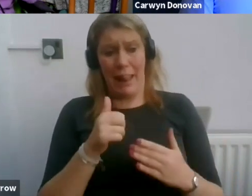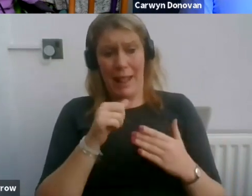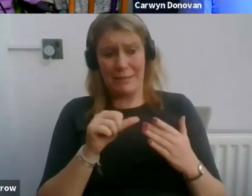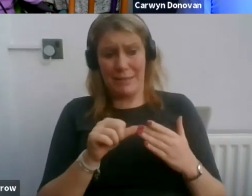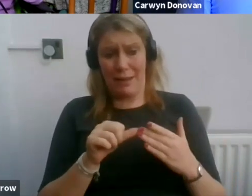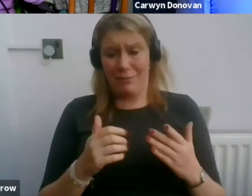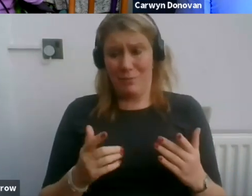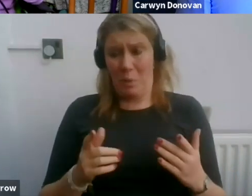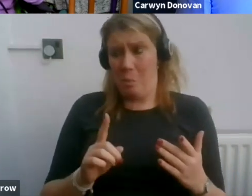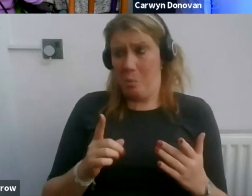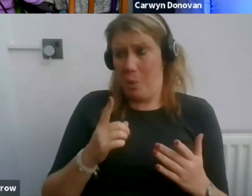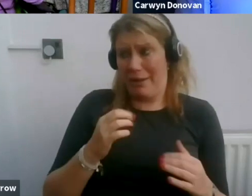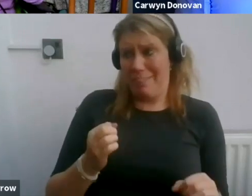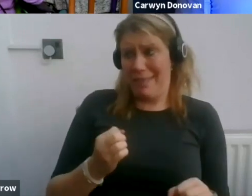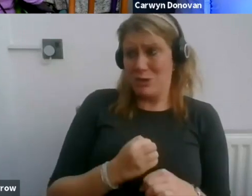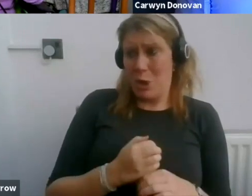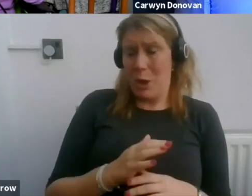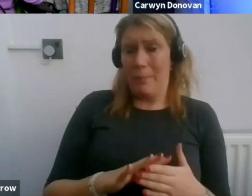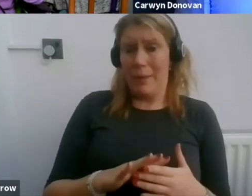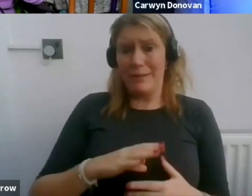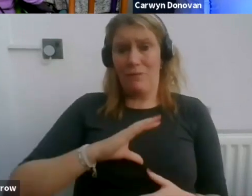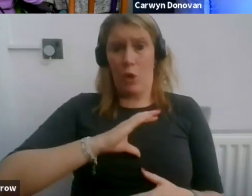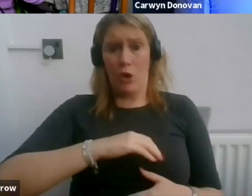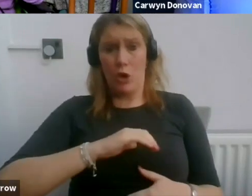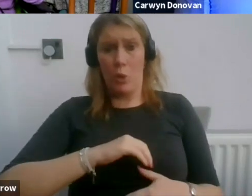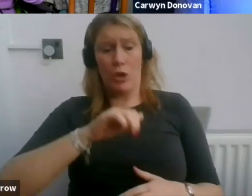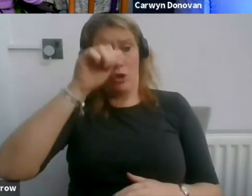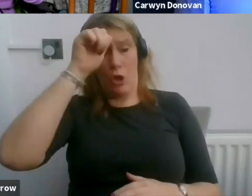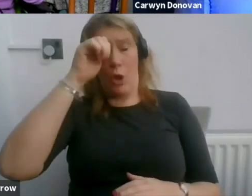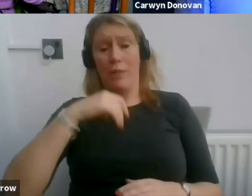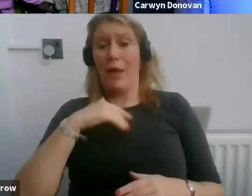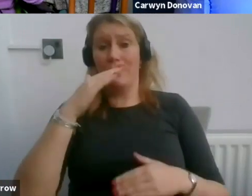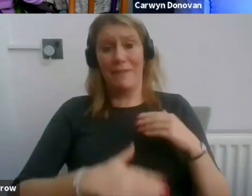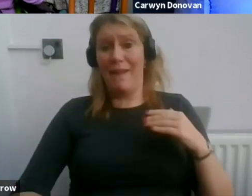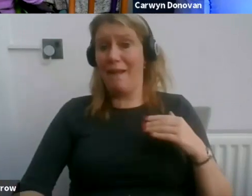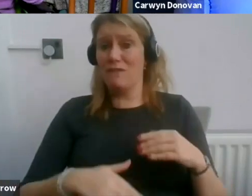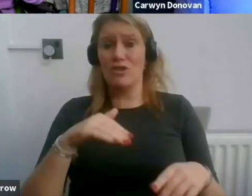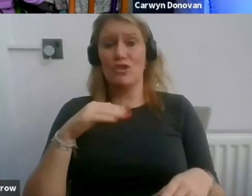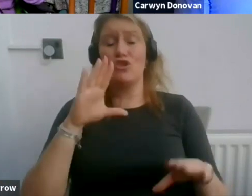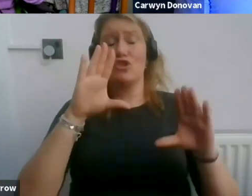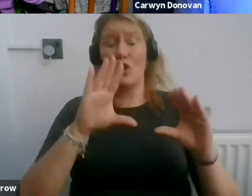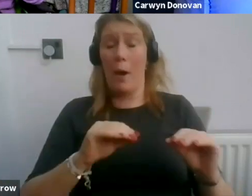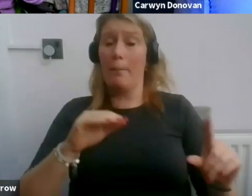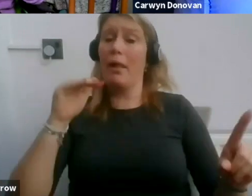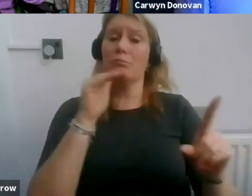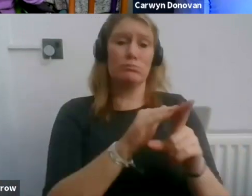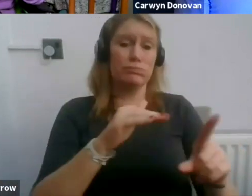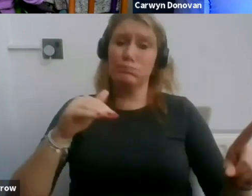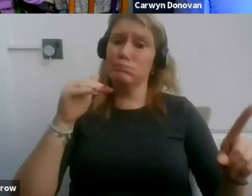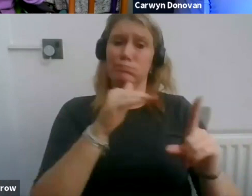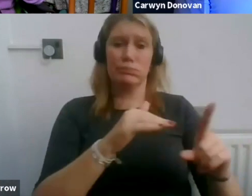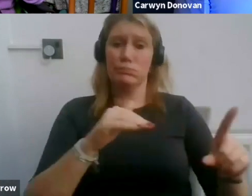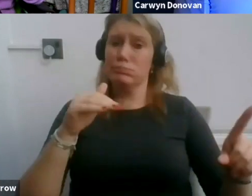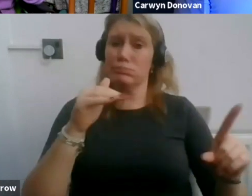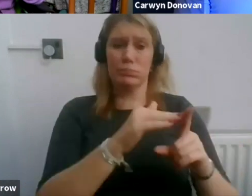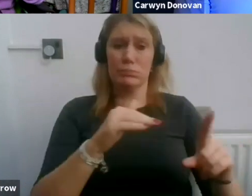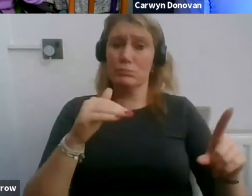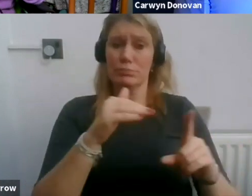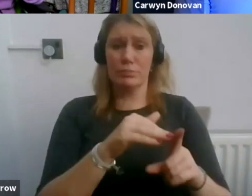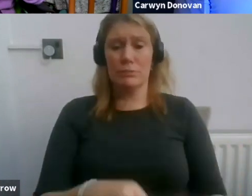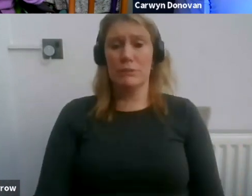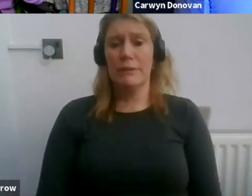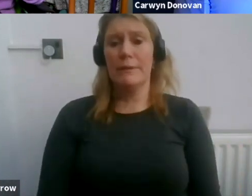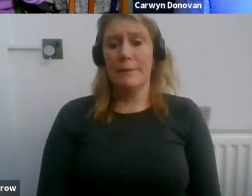got a trade union they're never going to stop. So I think that was a perfect example. And again, you know,